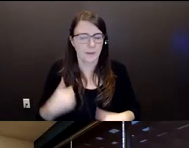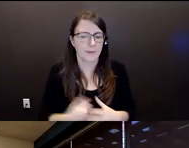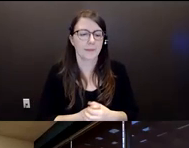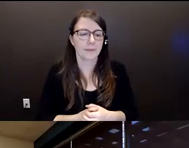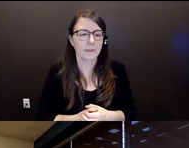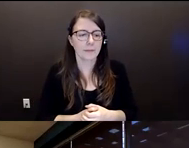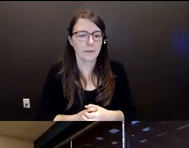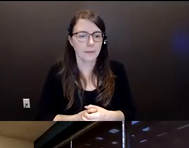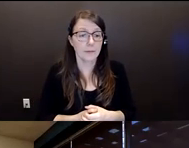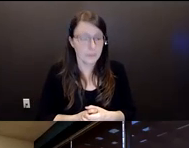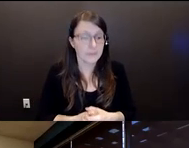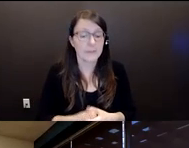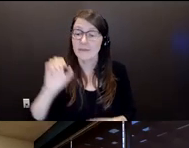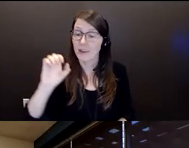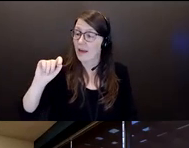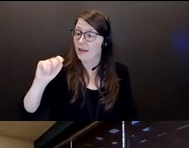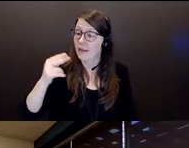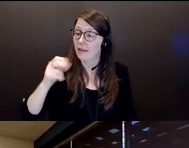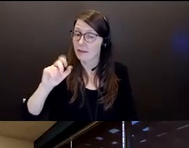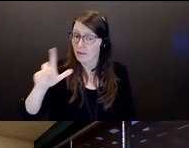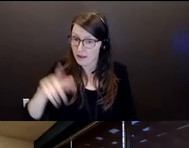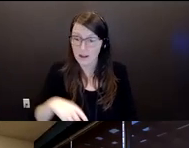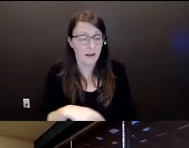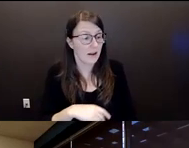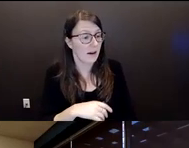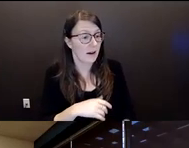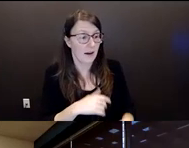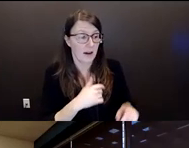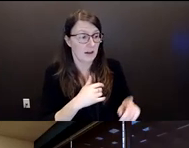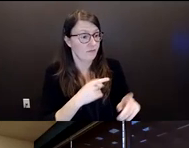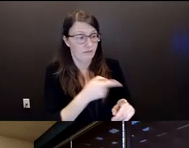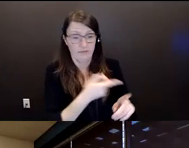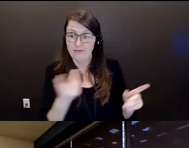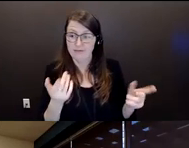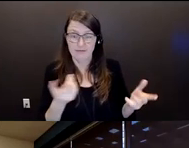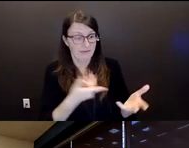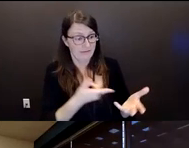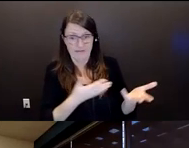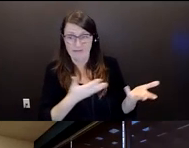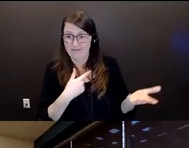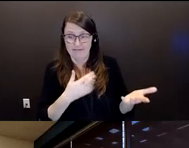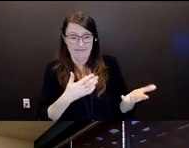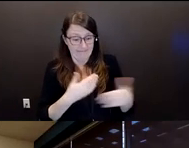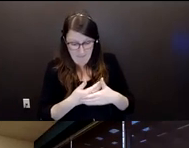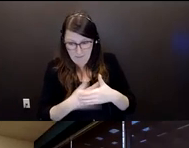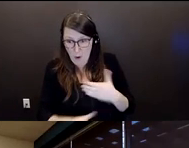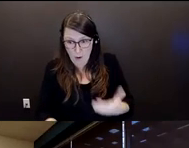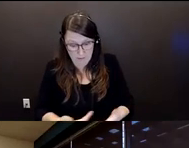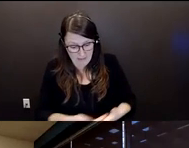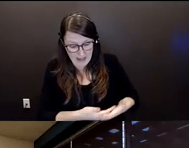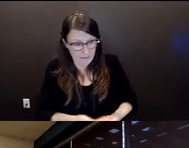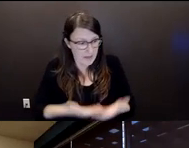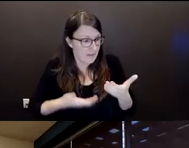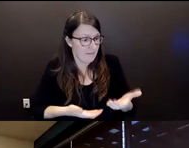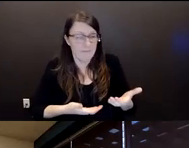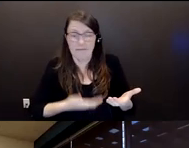Ethel was right there alongside from the moment that I was delivered right